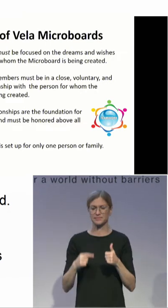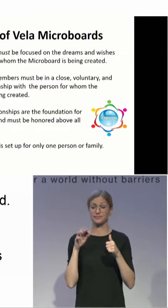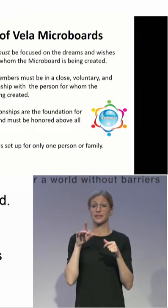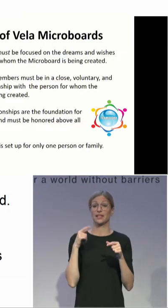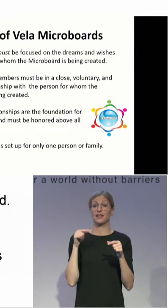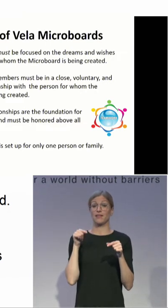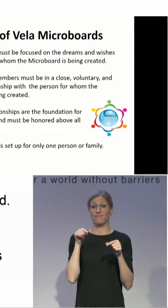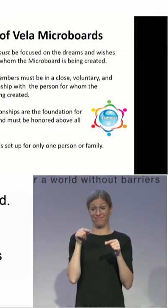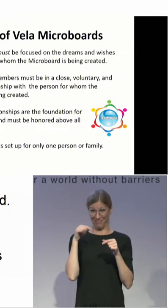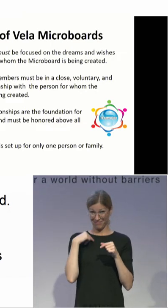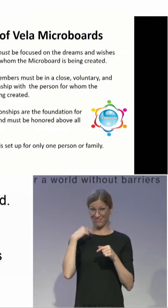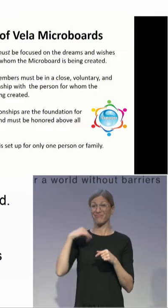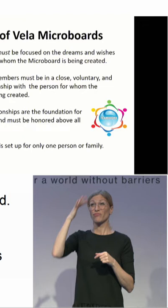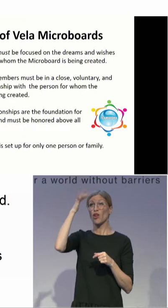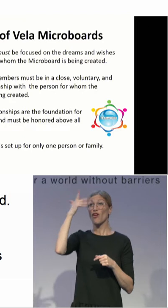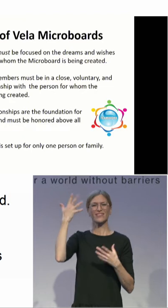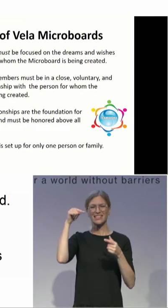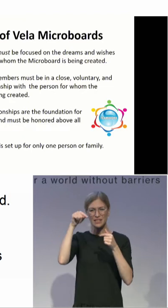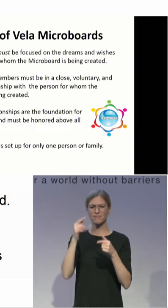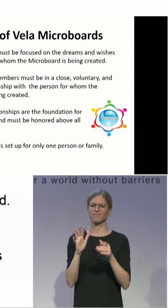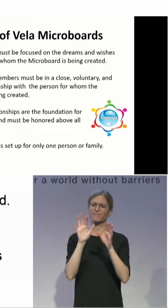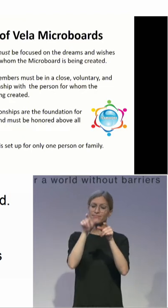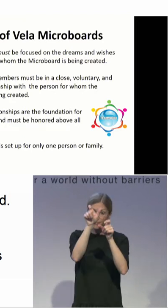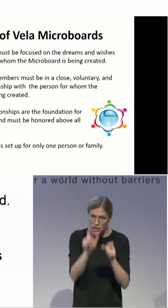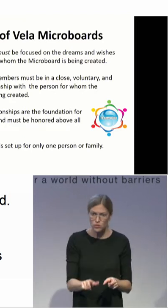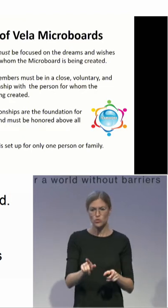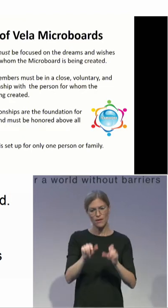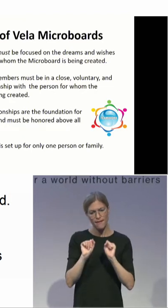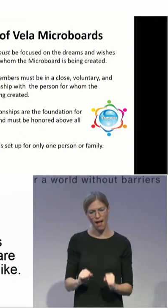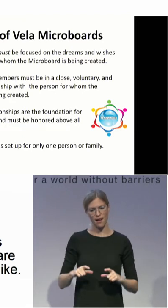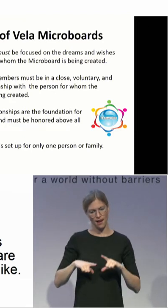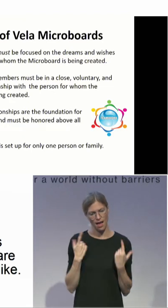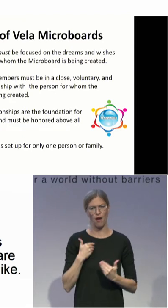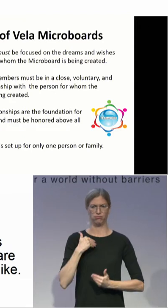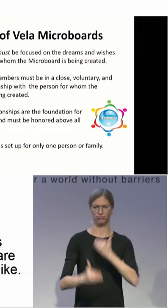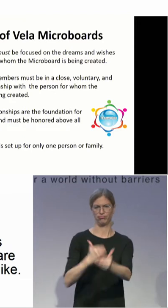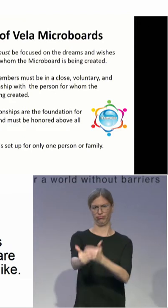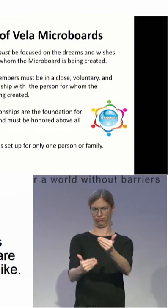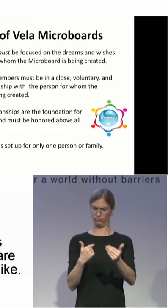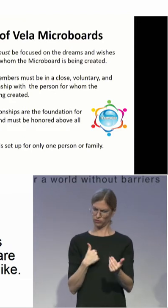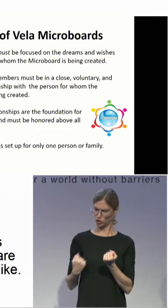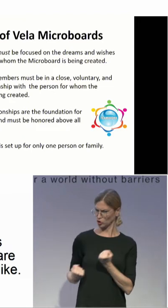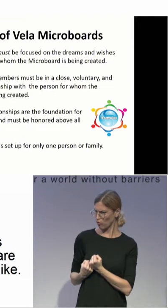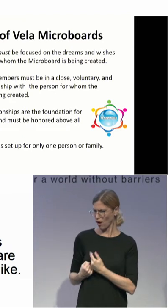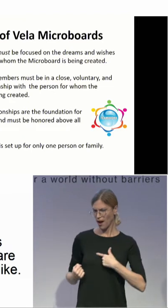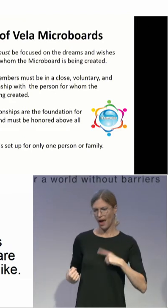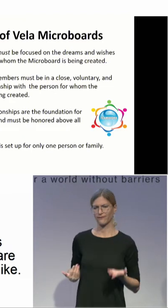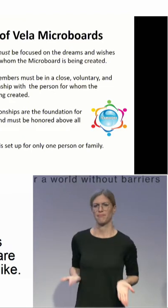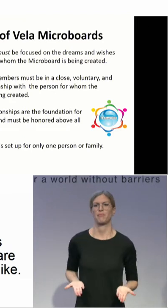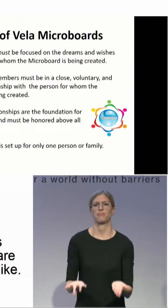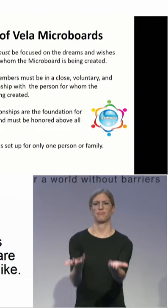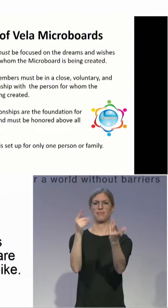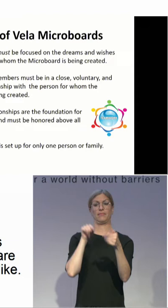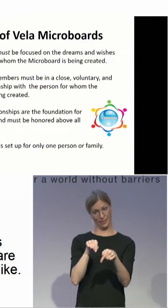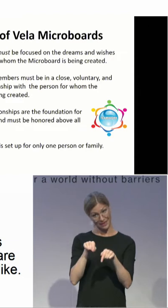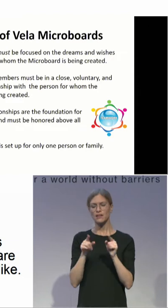they say they want life to look like. So the board members have a commitment to figuring that out with the person, what matters to them. And it may not always